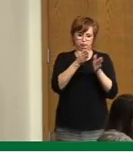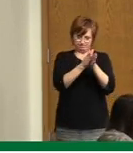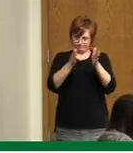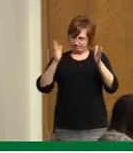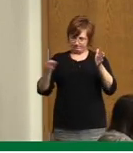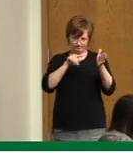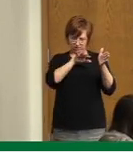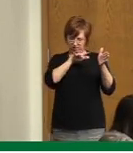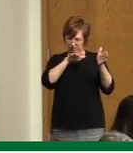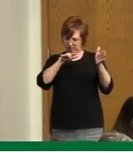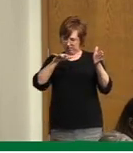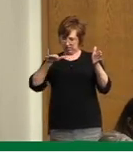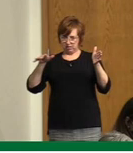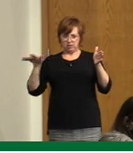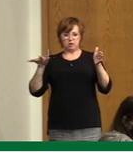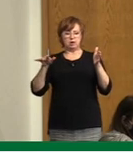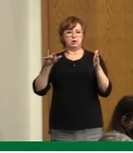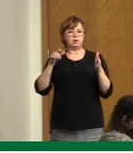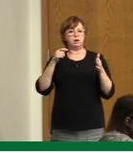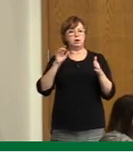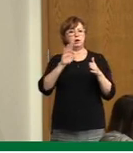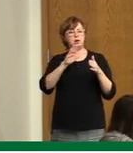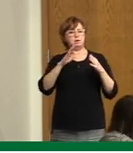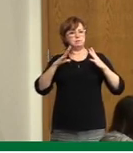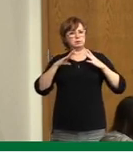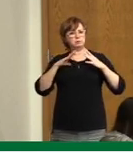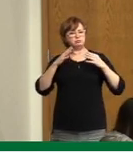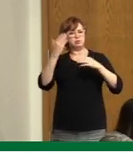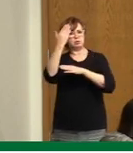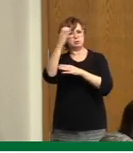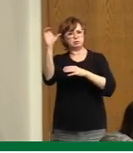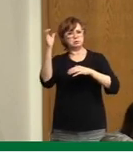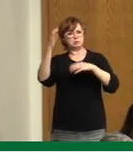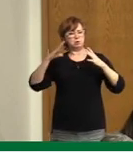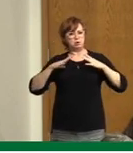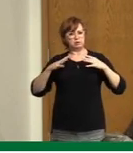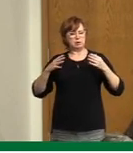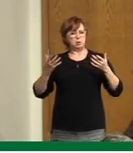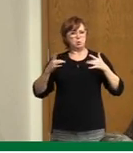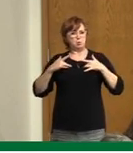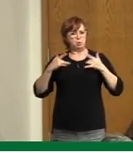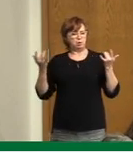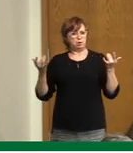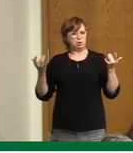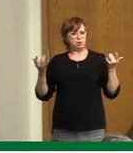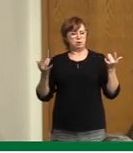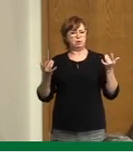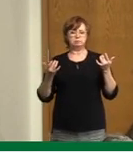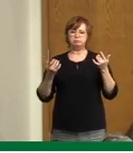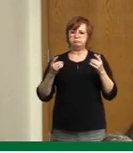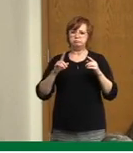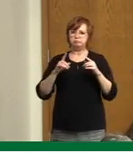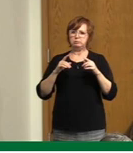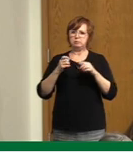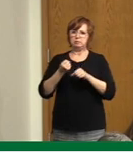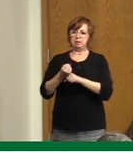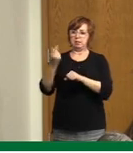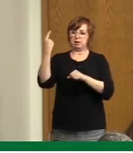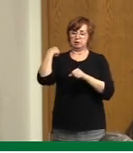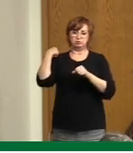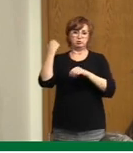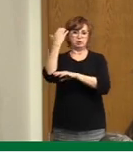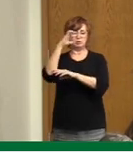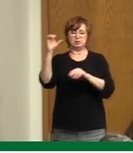plans for holidays, we have to recognize that it's very different from last year. And it's also very different from Thanksgiving.